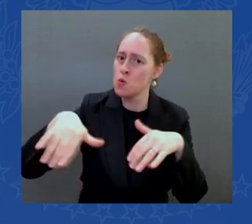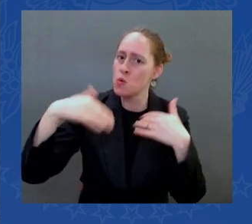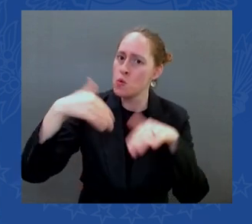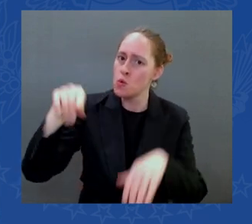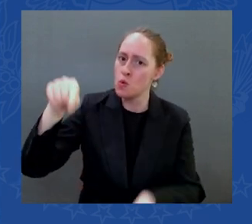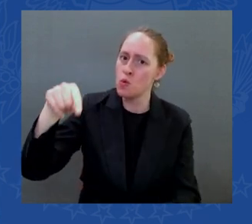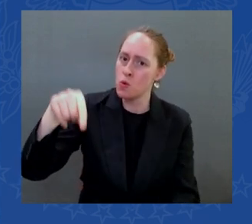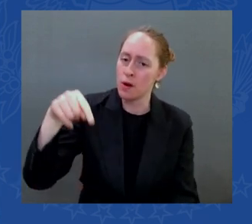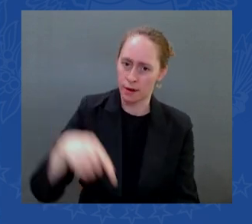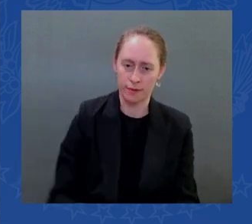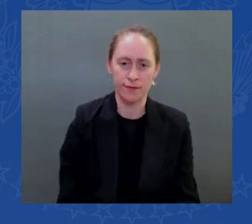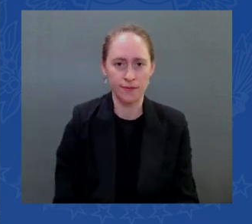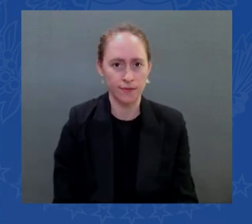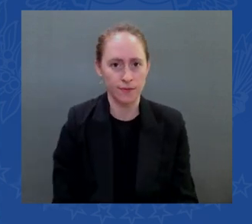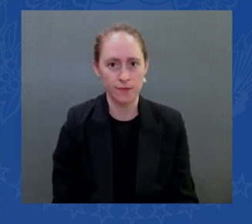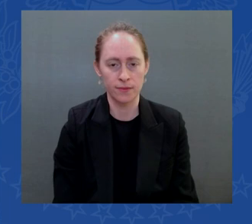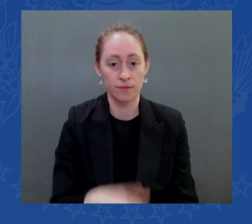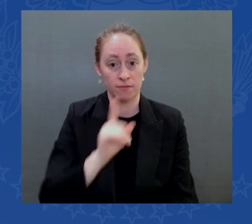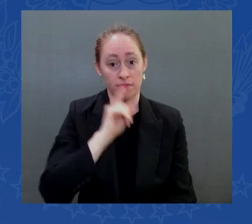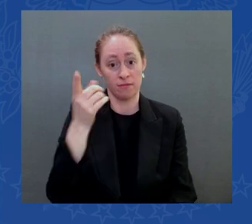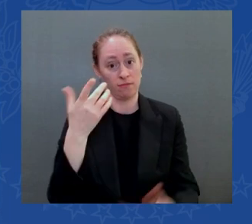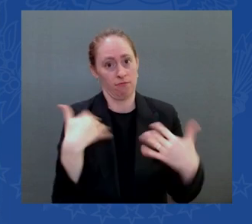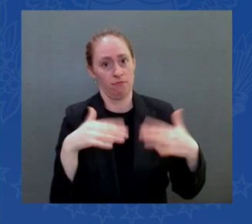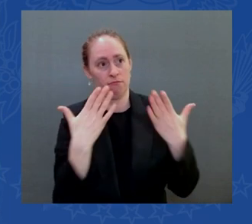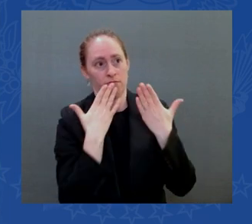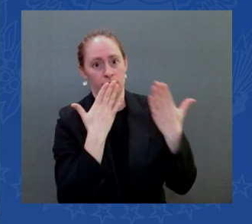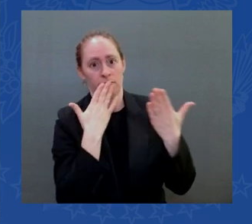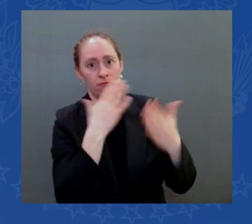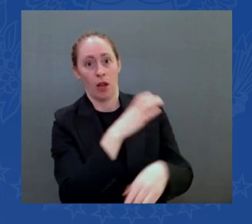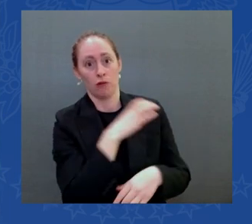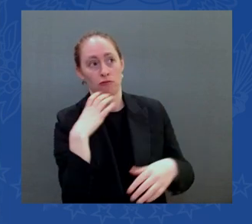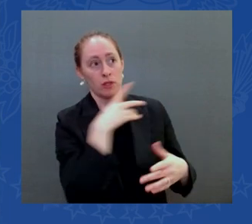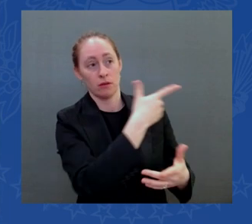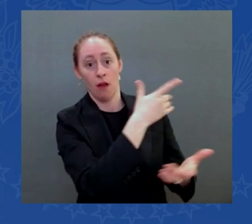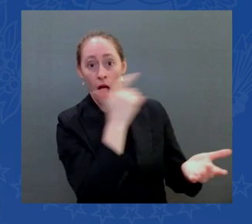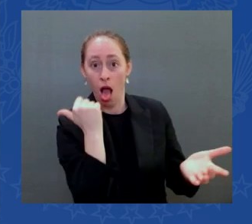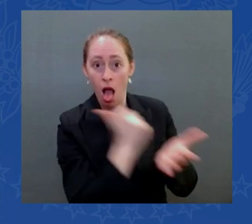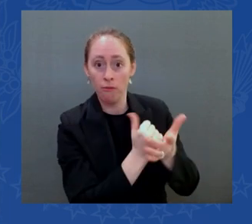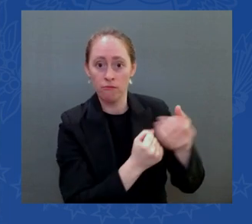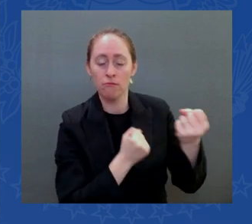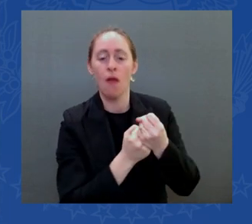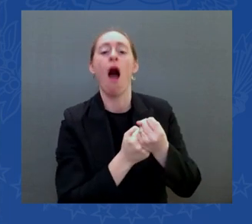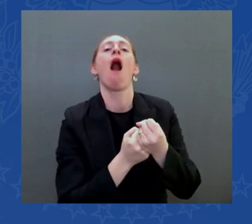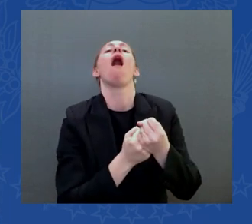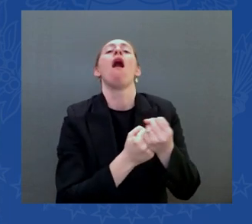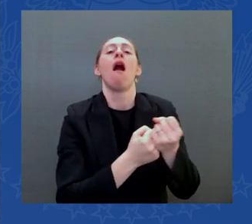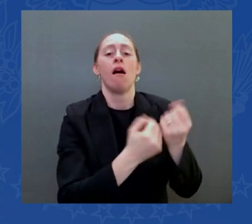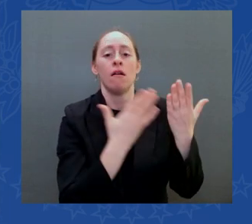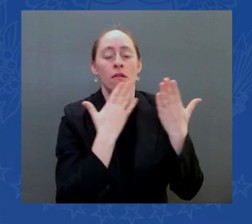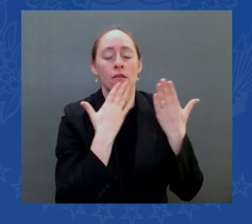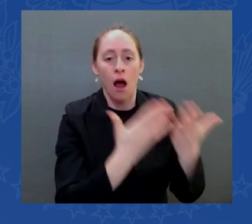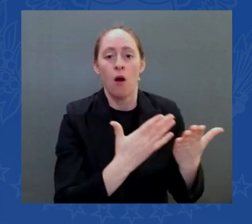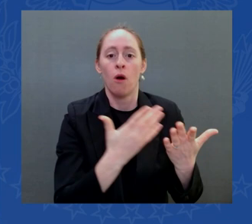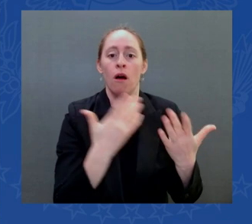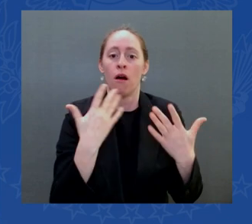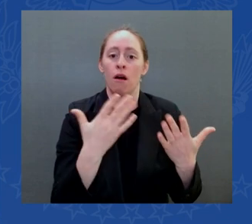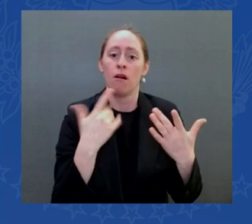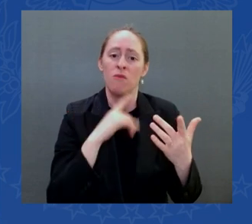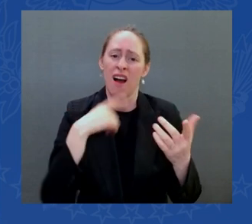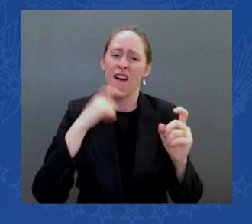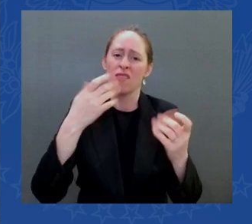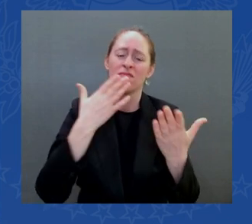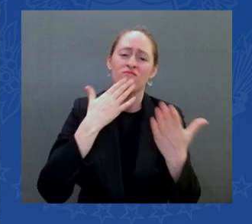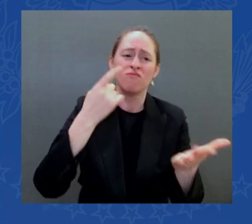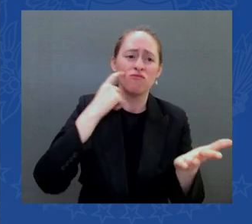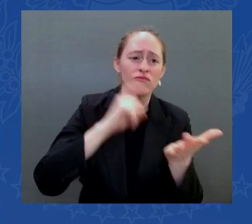senator Hassan thank you congressman Chris Paffas thank you congressman Annie Custer thank you Gene Shaheen we